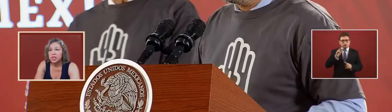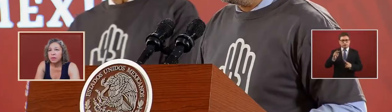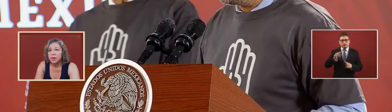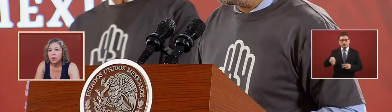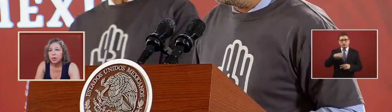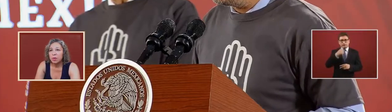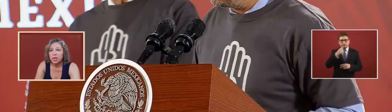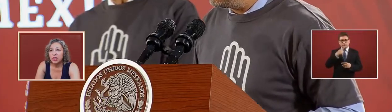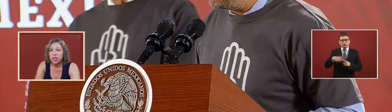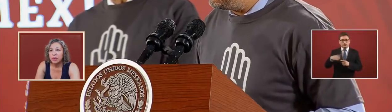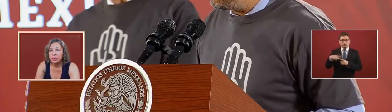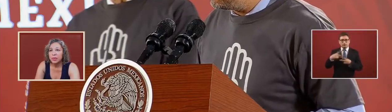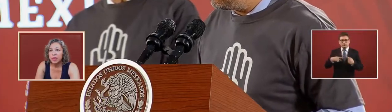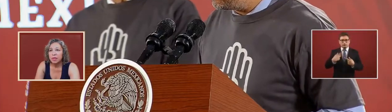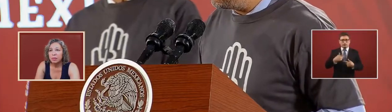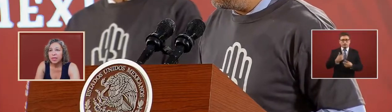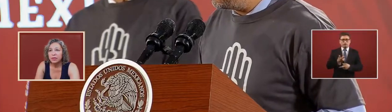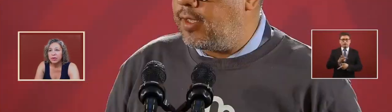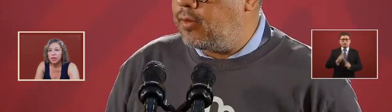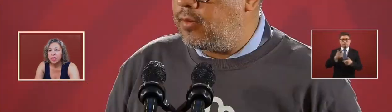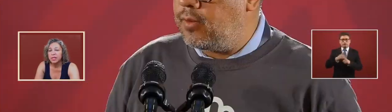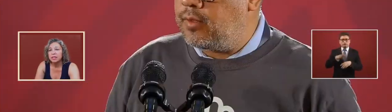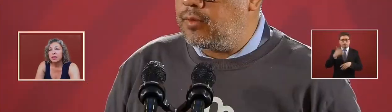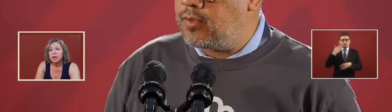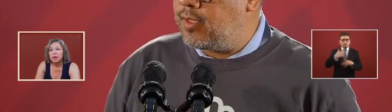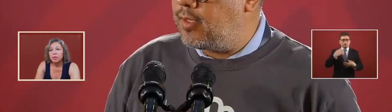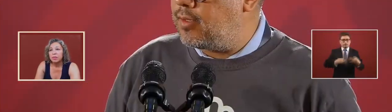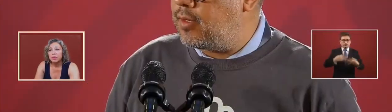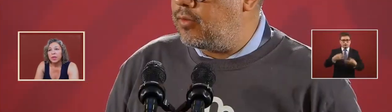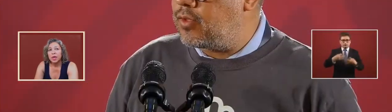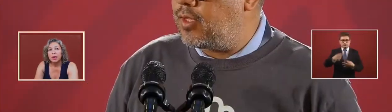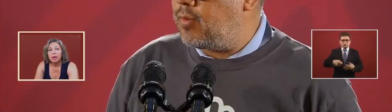liberations have been watching in the past few days